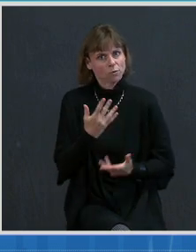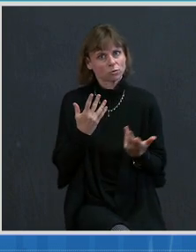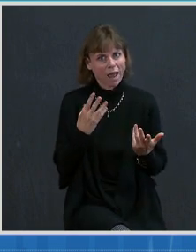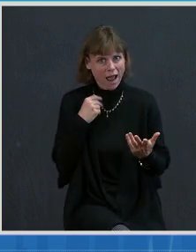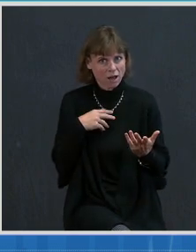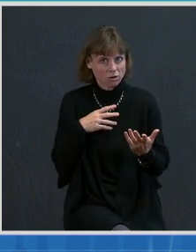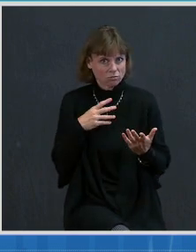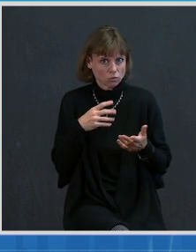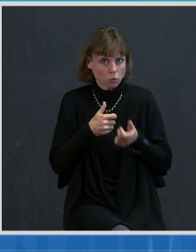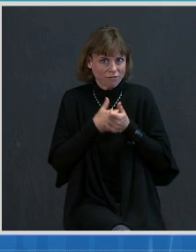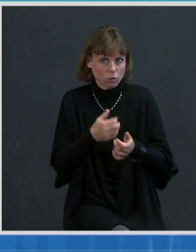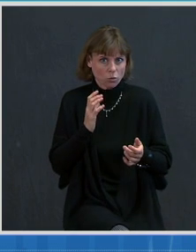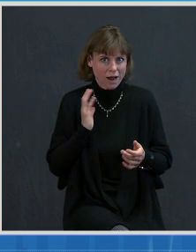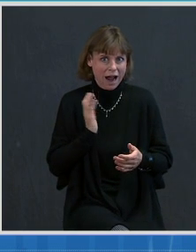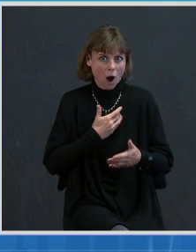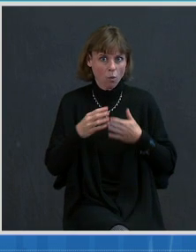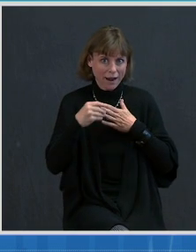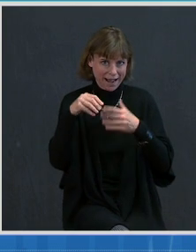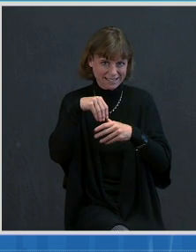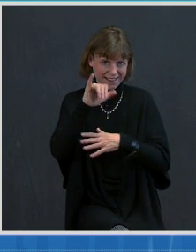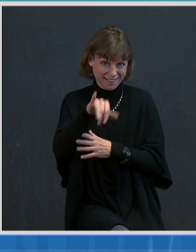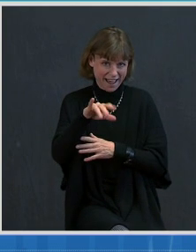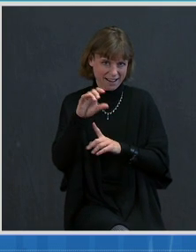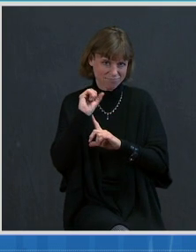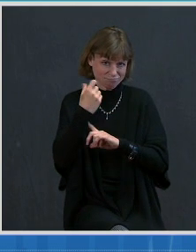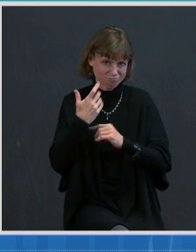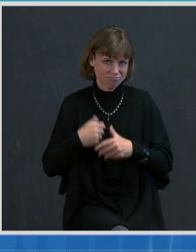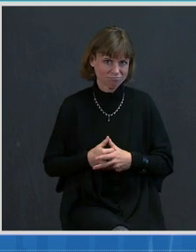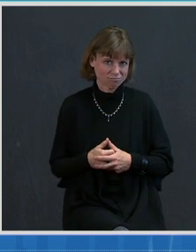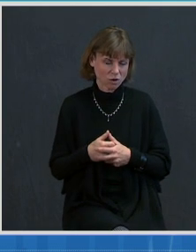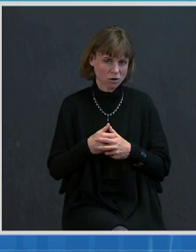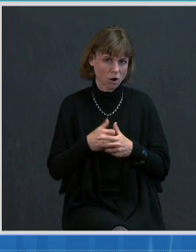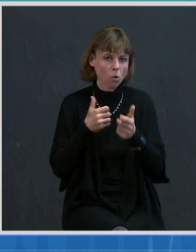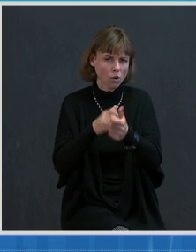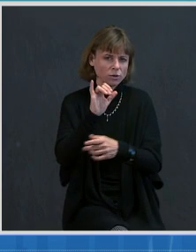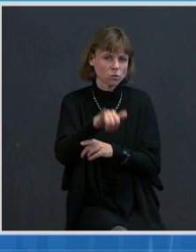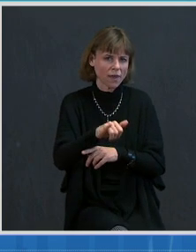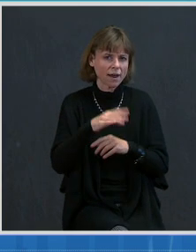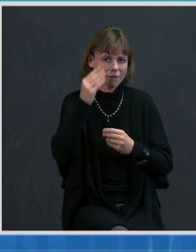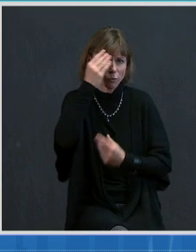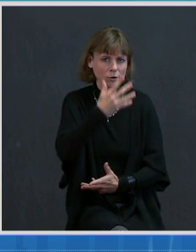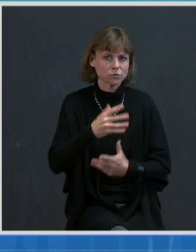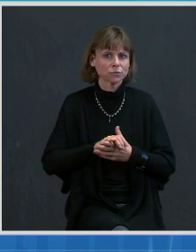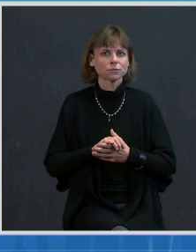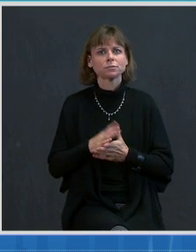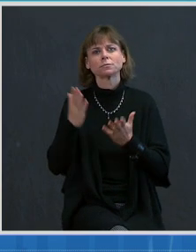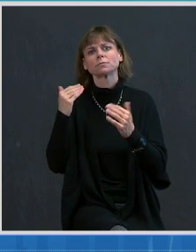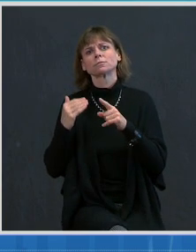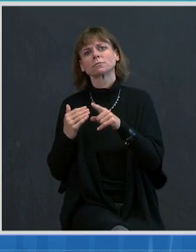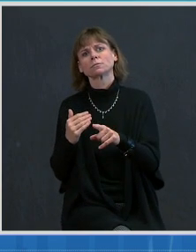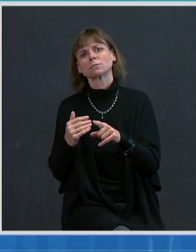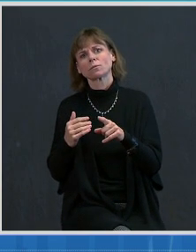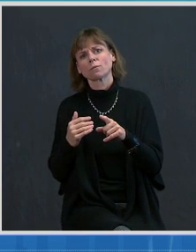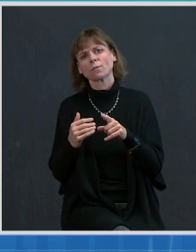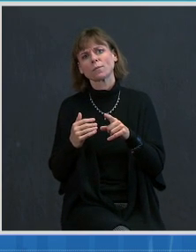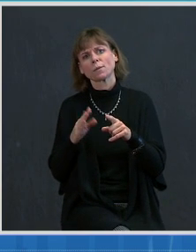context. Mr. Great. Next question. Next, we'll go to Shira Stein at Bloomberg.